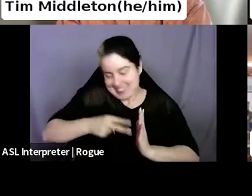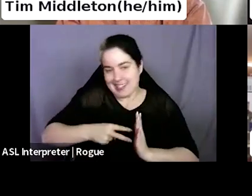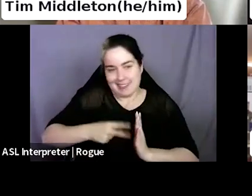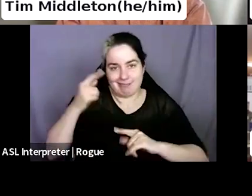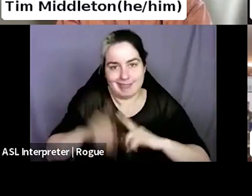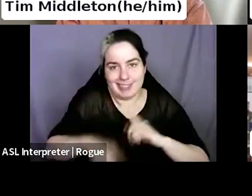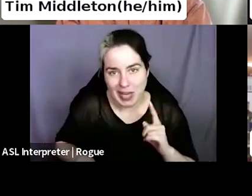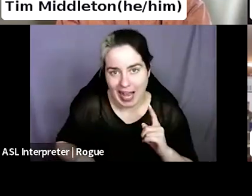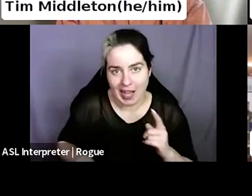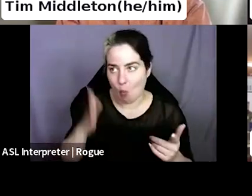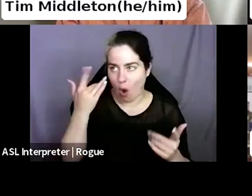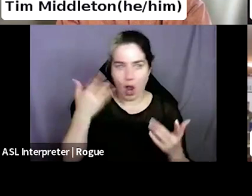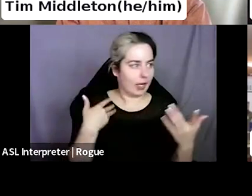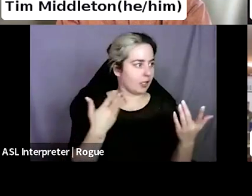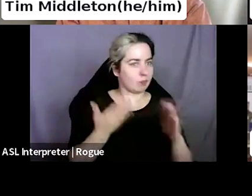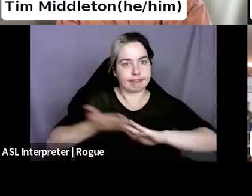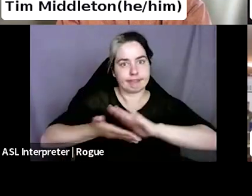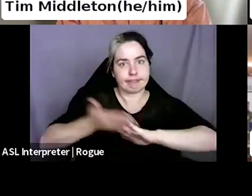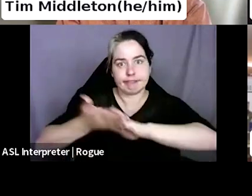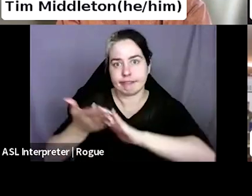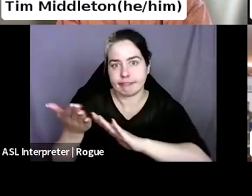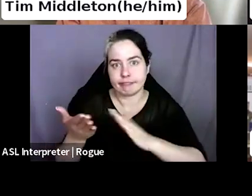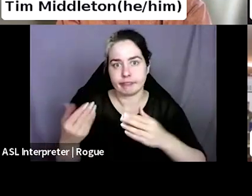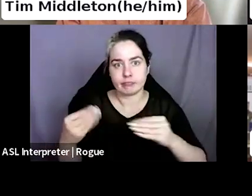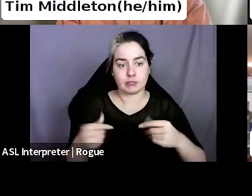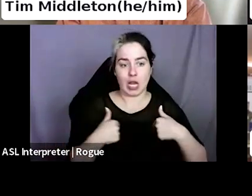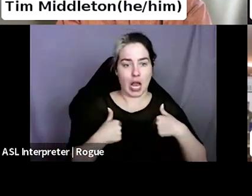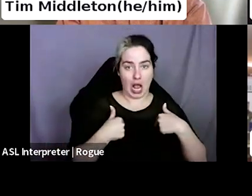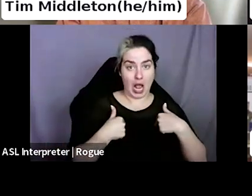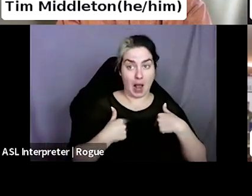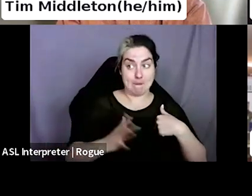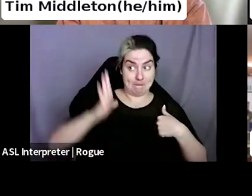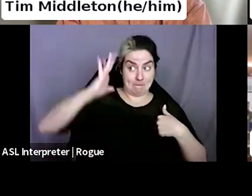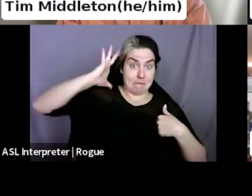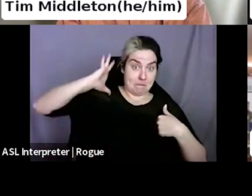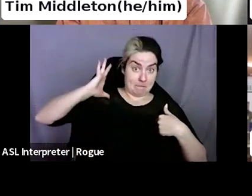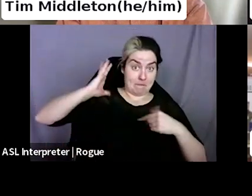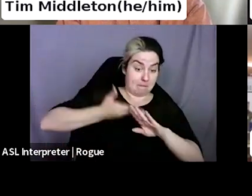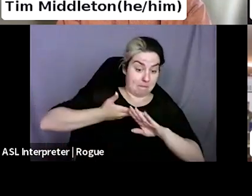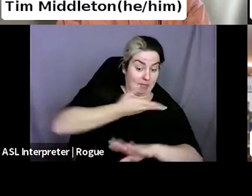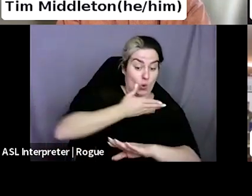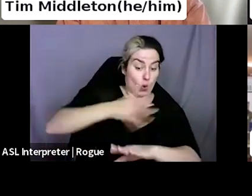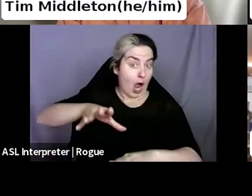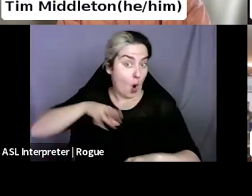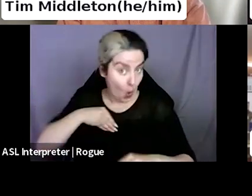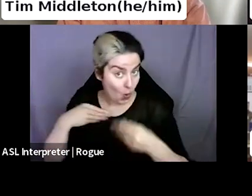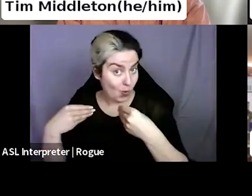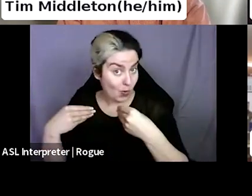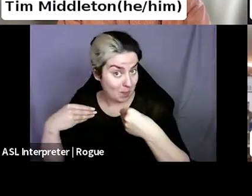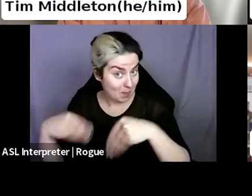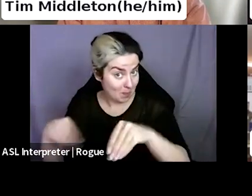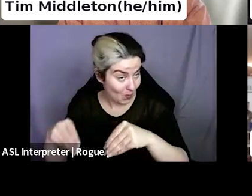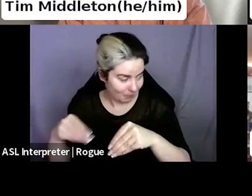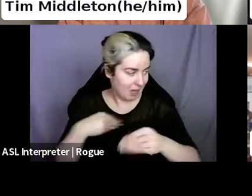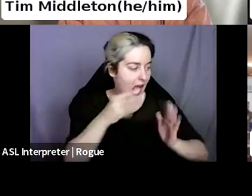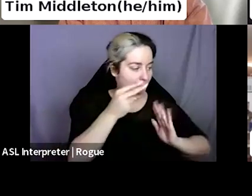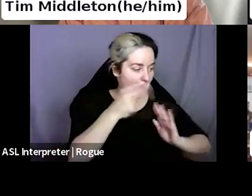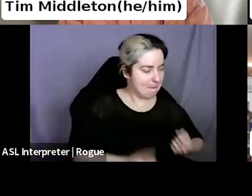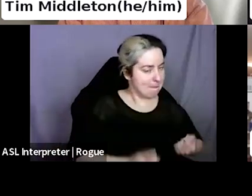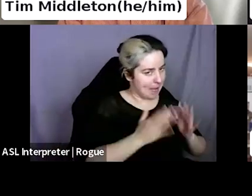thinks we stand around all day and read books. I, I read way more books before I was a bookseller. Yeah, that's true.